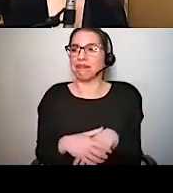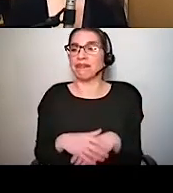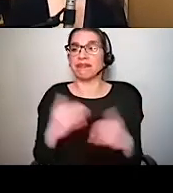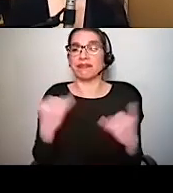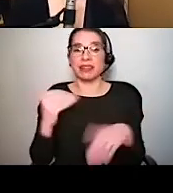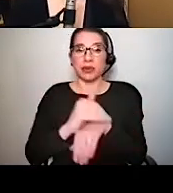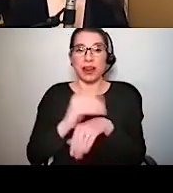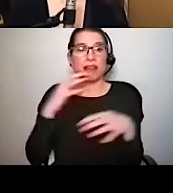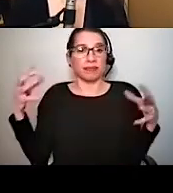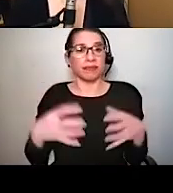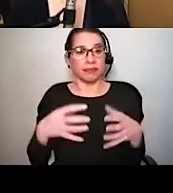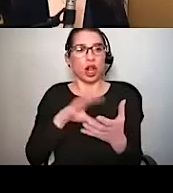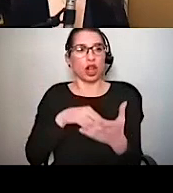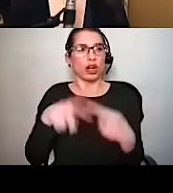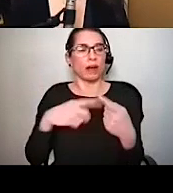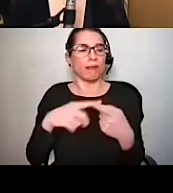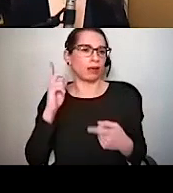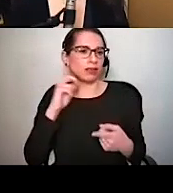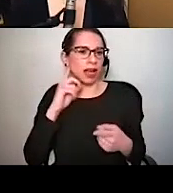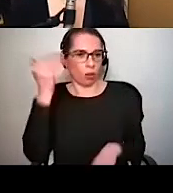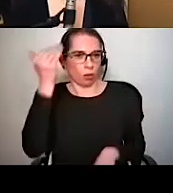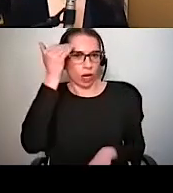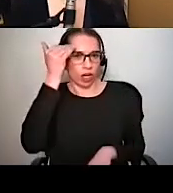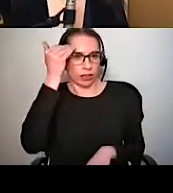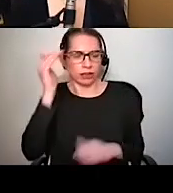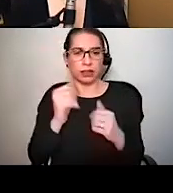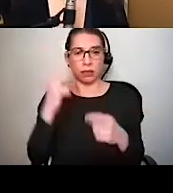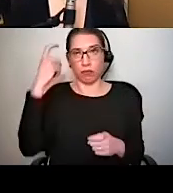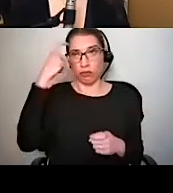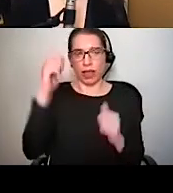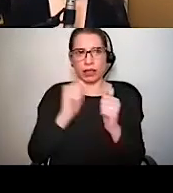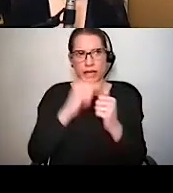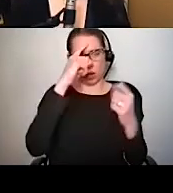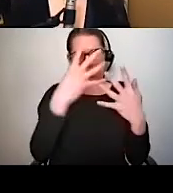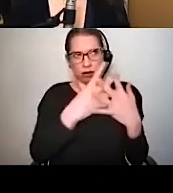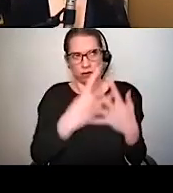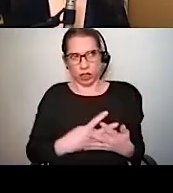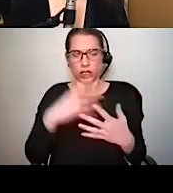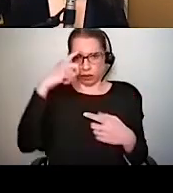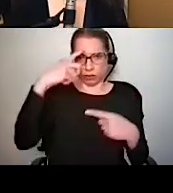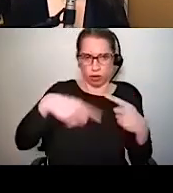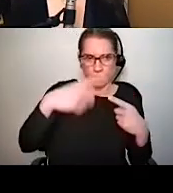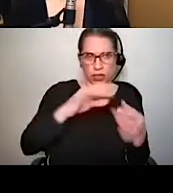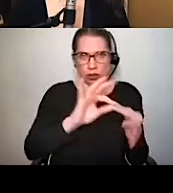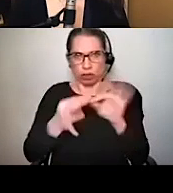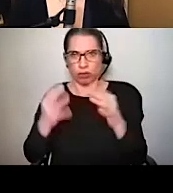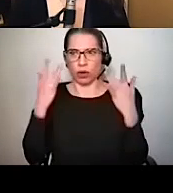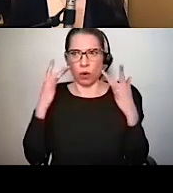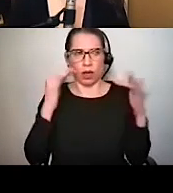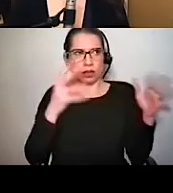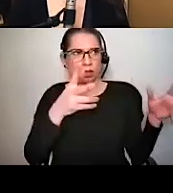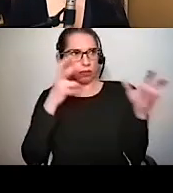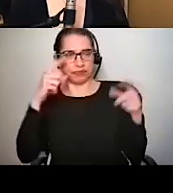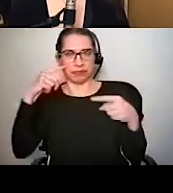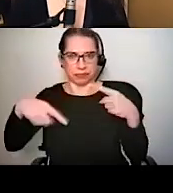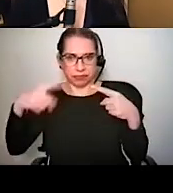sound awareness, how brains filter, process, and interpret noise with Dr. Kiripa Sudhaka, who is a